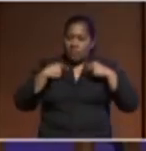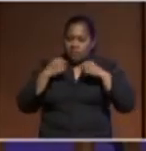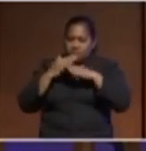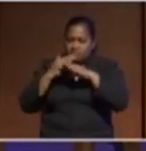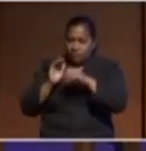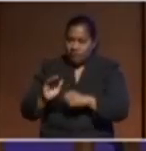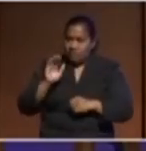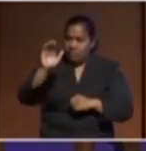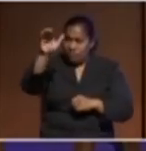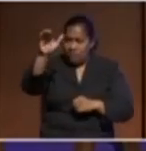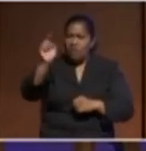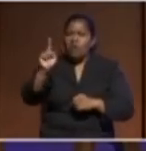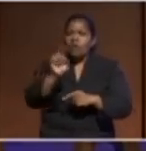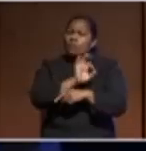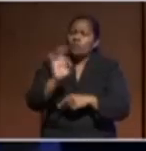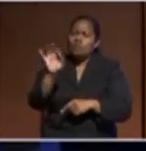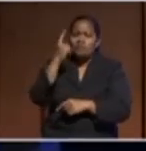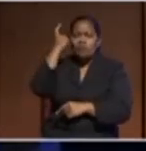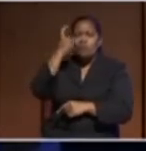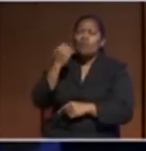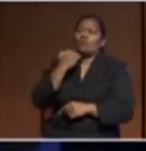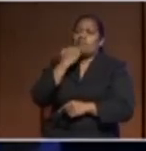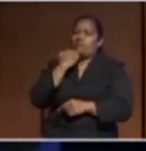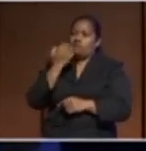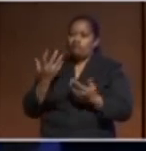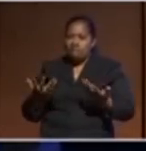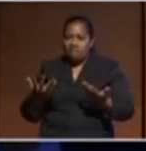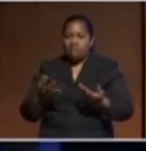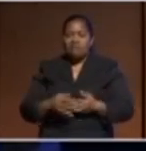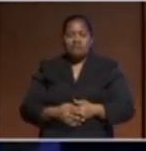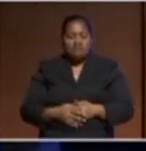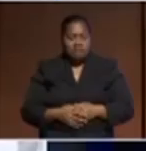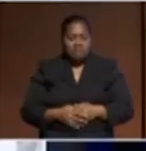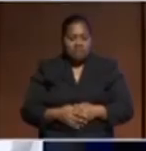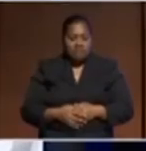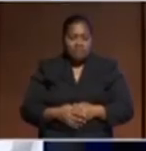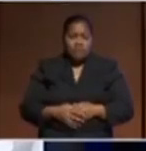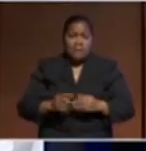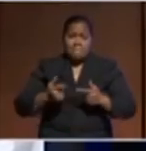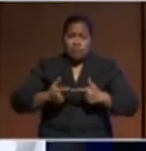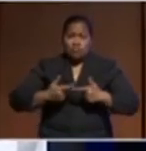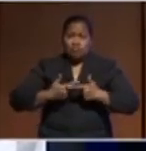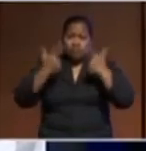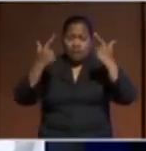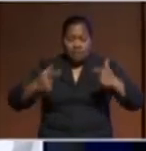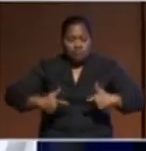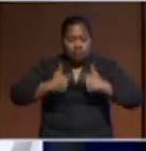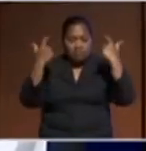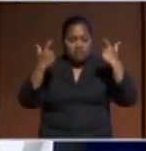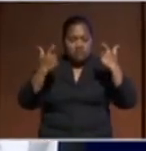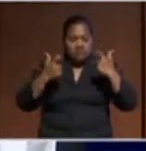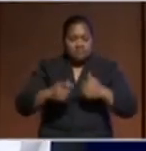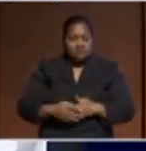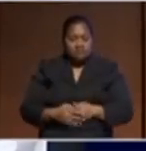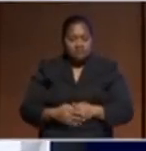worry too much, I think that the greatest challenge is that you be prepared to